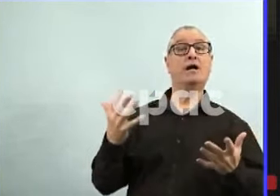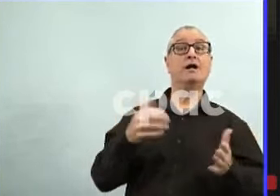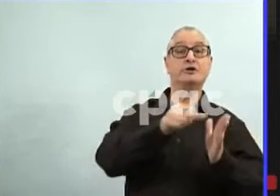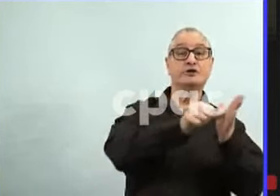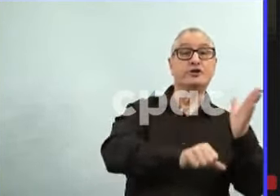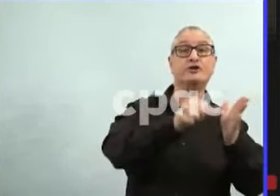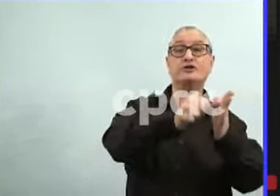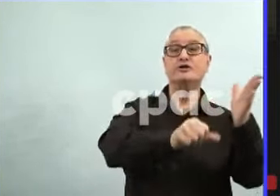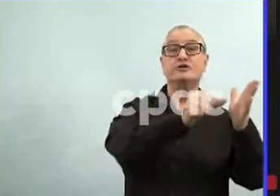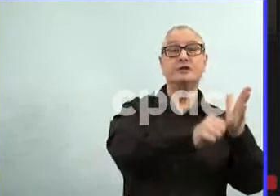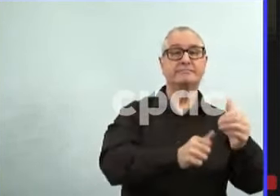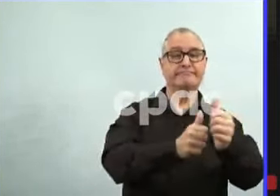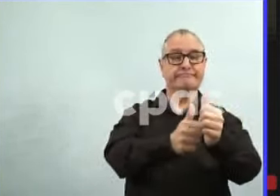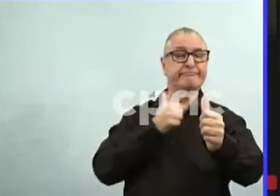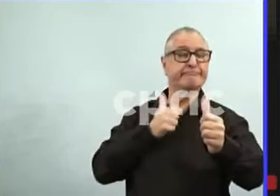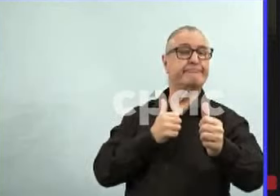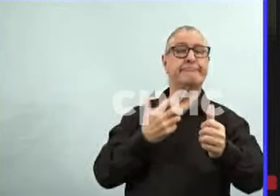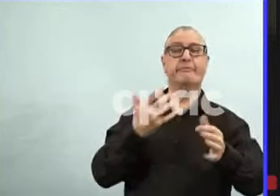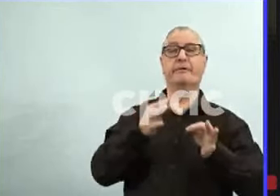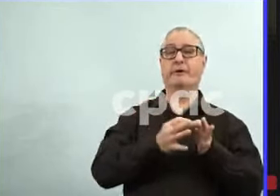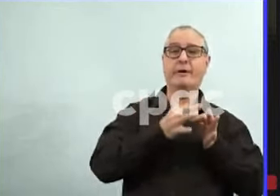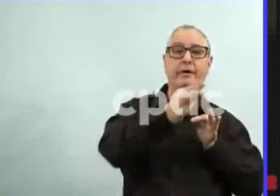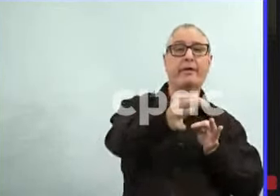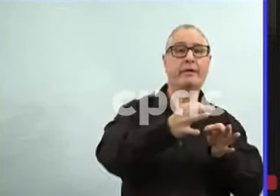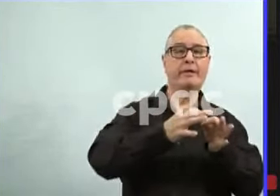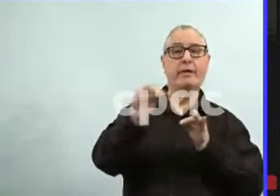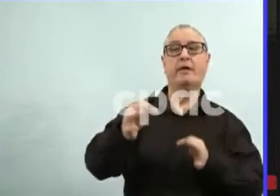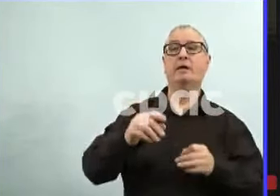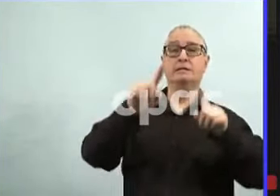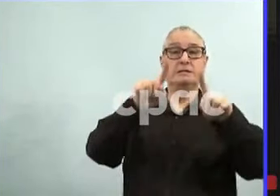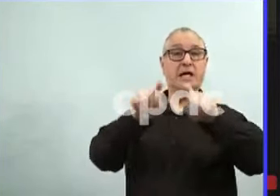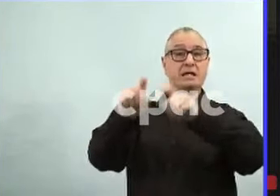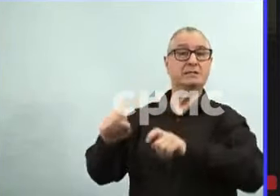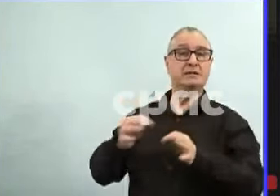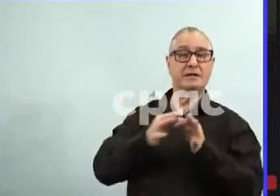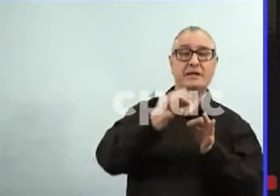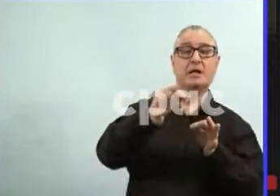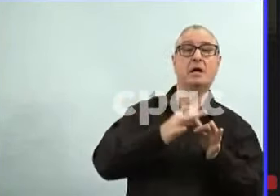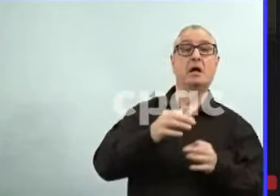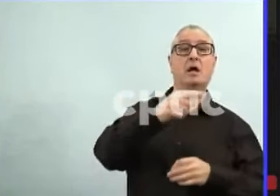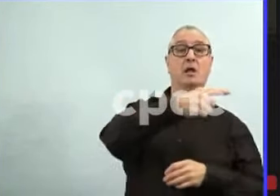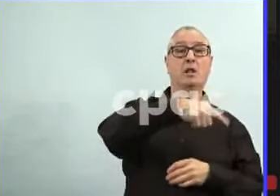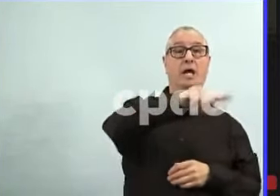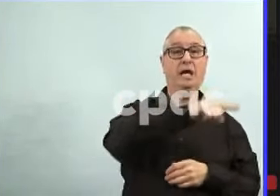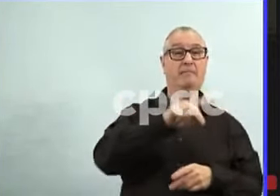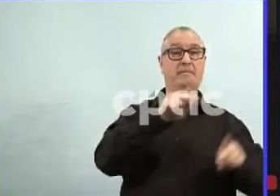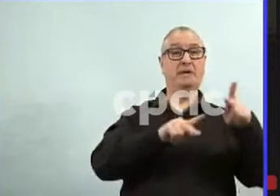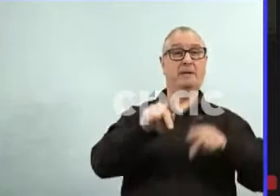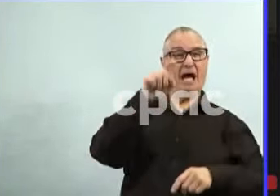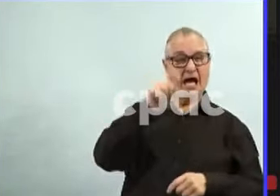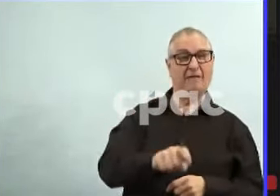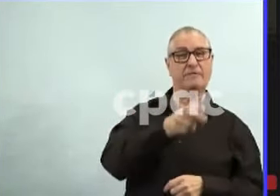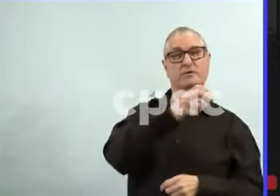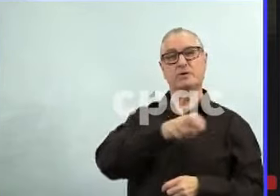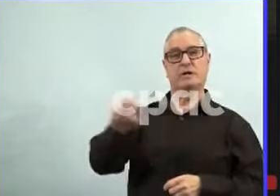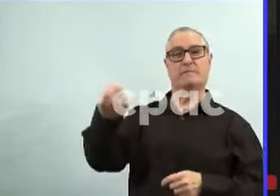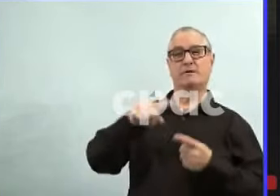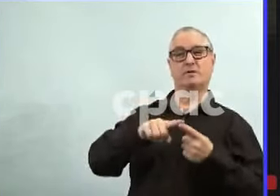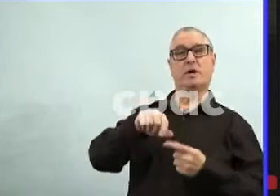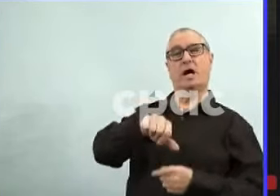of patients that have to be transferred between regions of the province, within the province, to free up bed space.